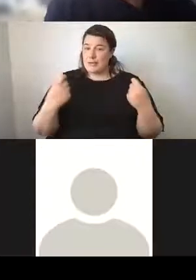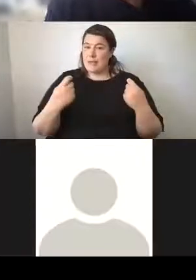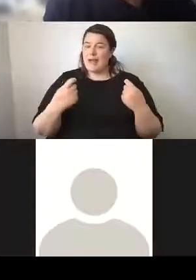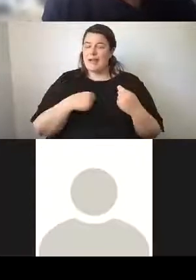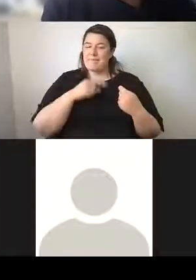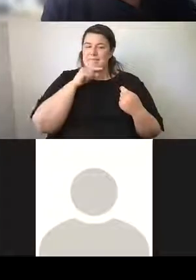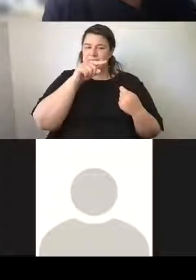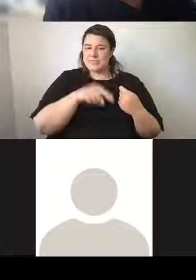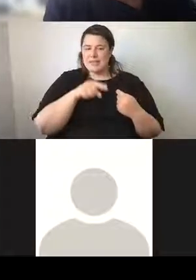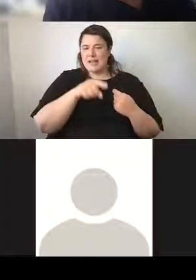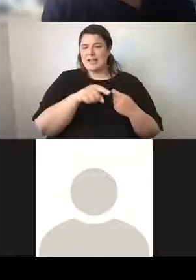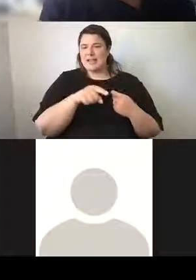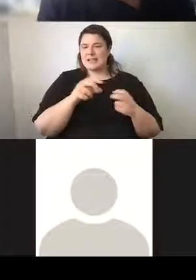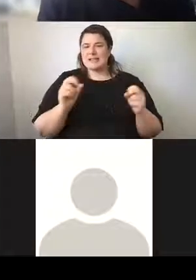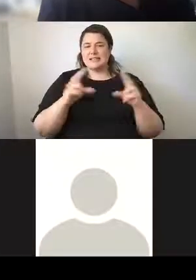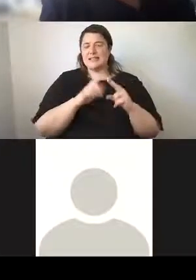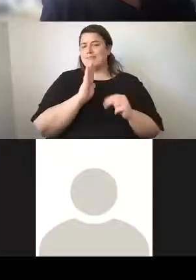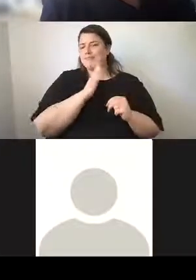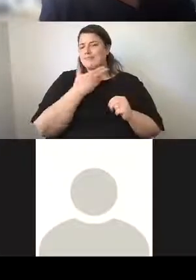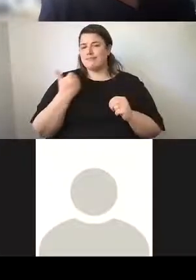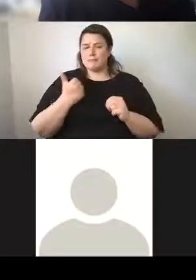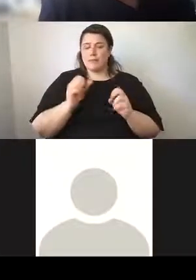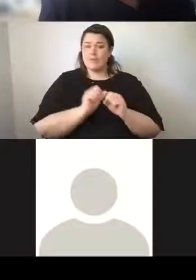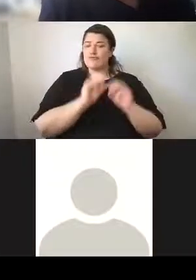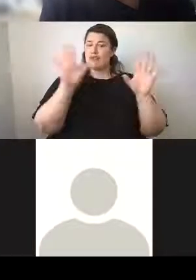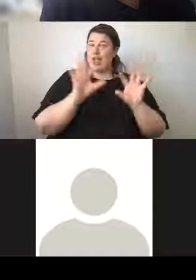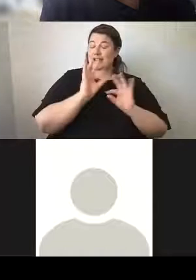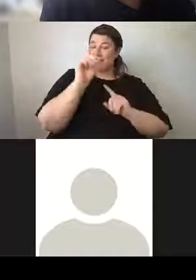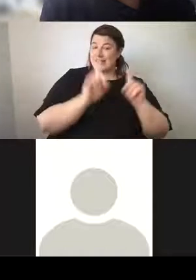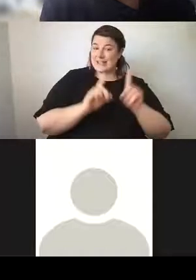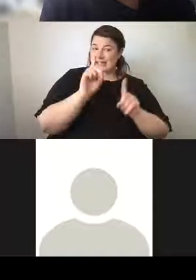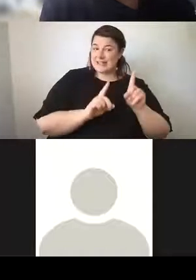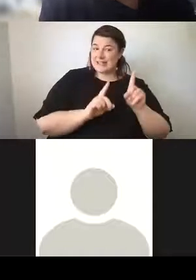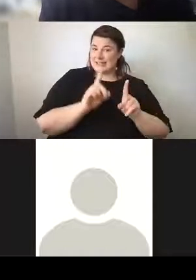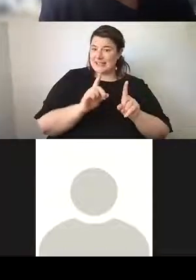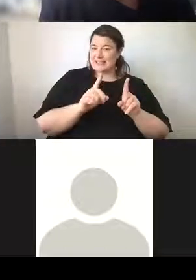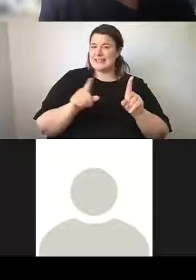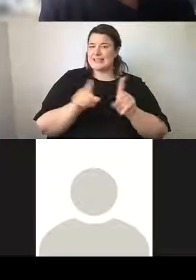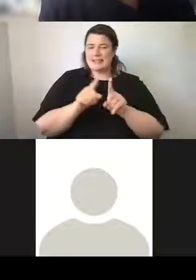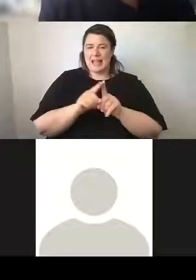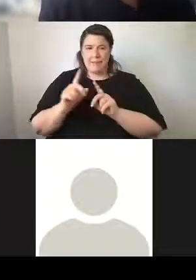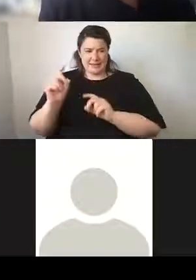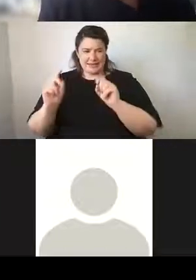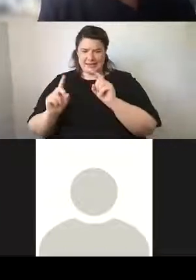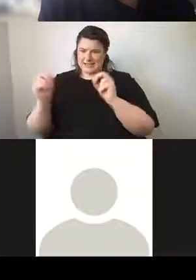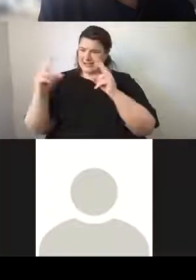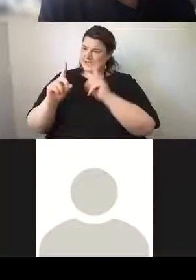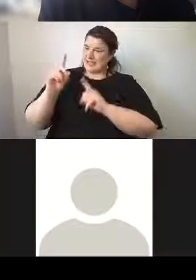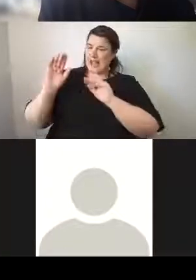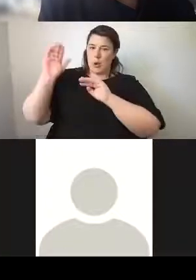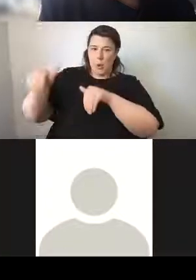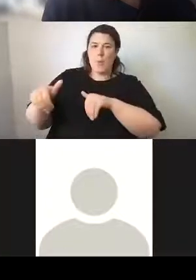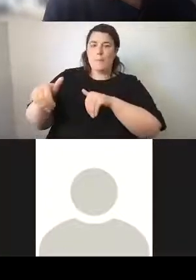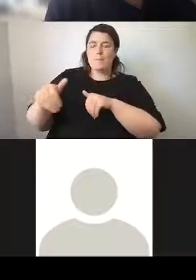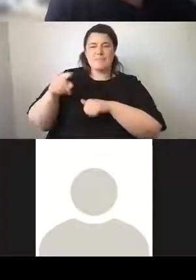character of Sydney, proudly comparing the brightness of the city to the fog-stained cities at home, and enthused that